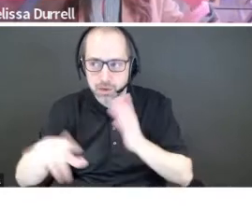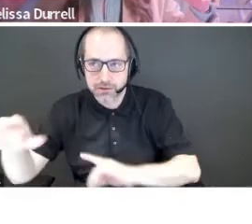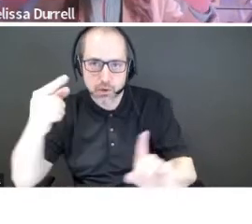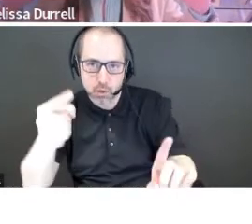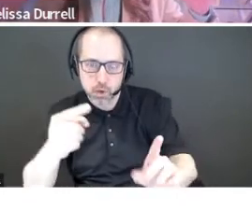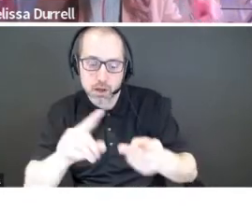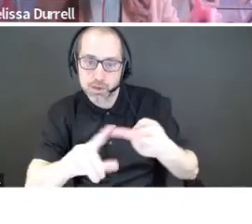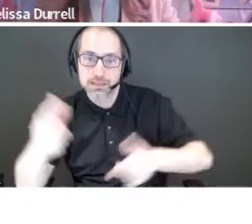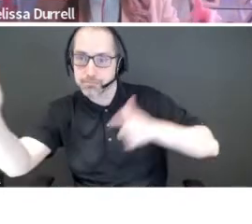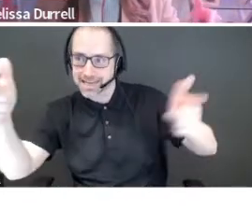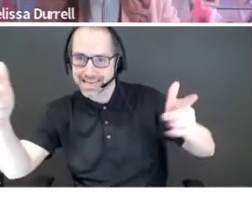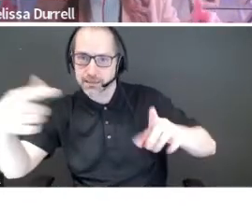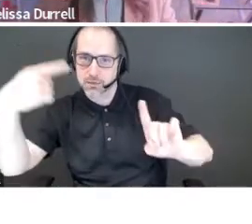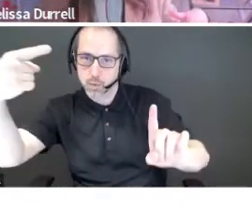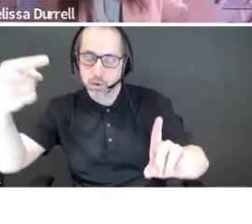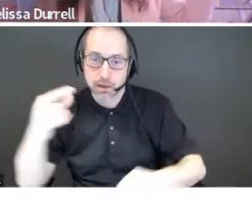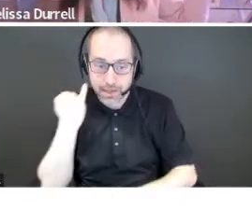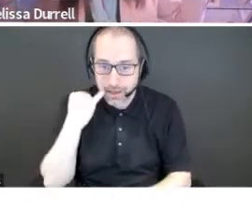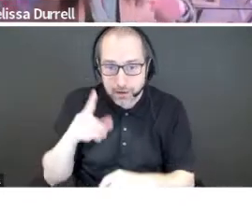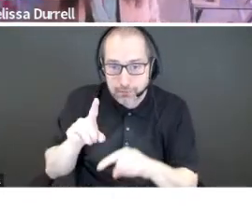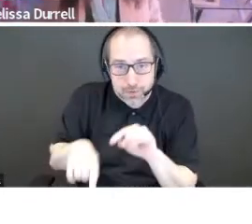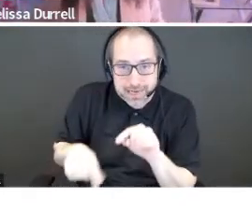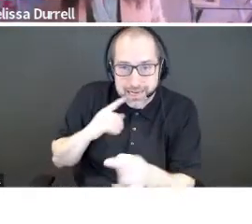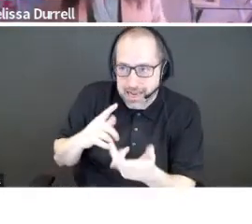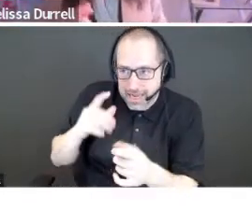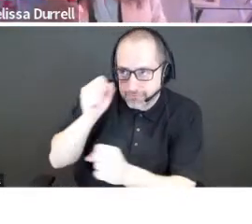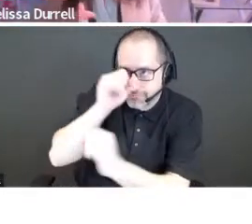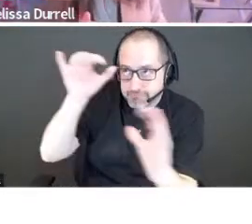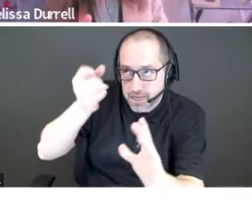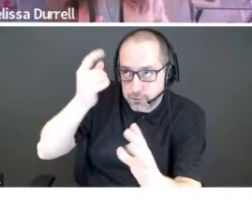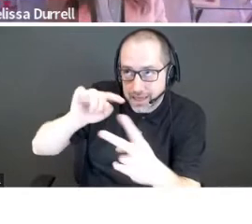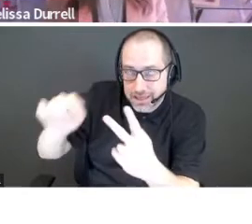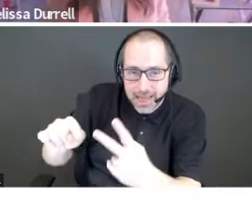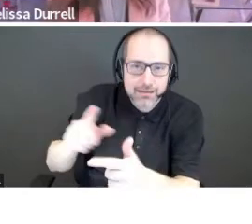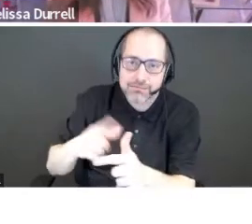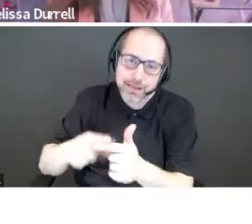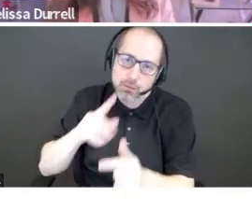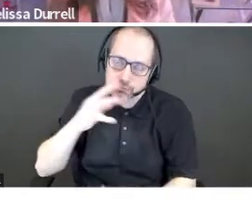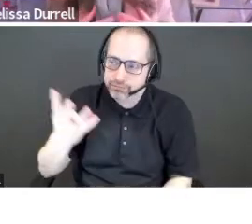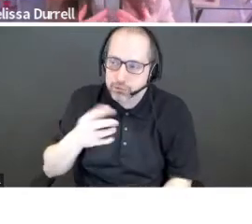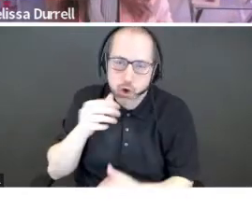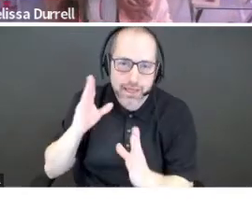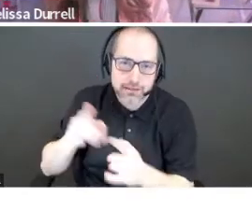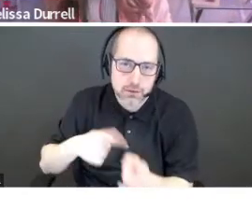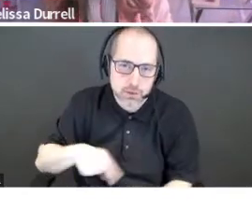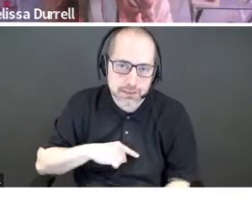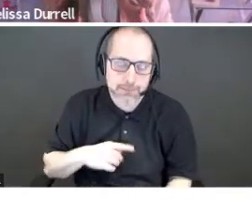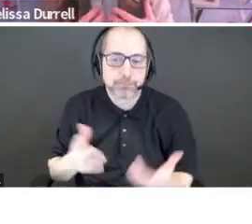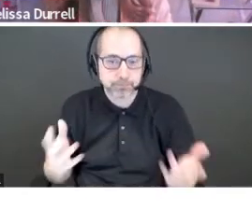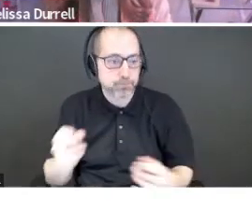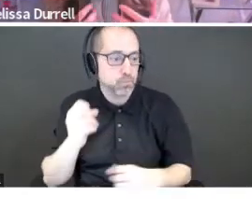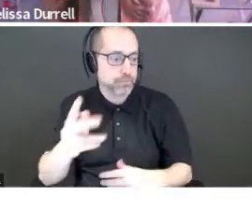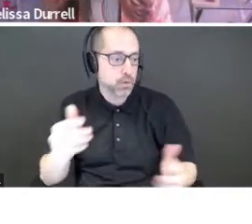objective? Because if we can't get past that, then they're not going to listen to our entire pitch. We got to keep moving forward. The idea